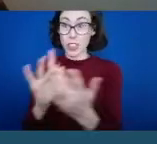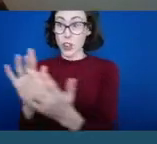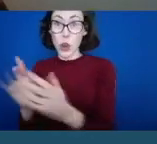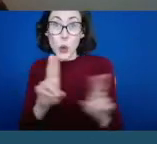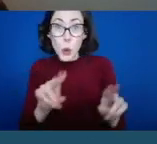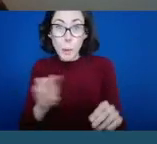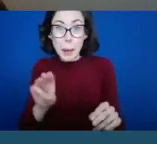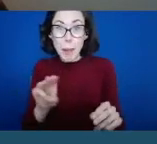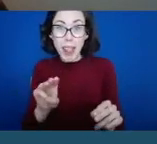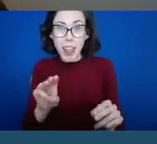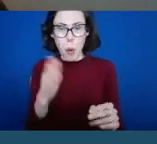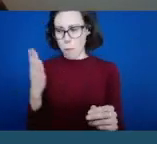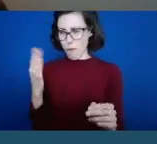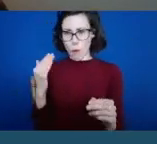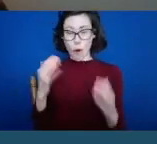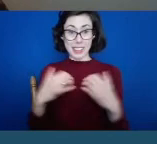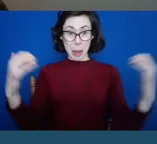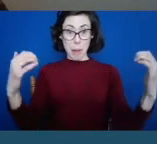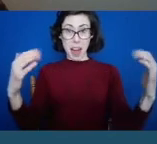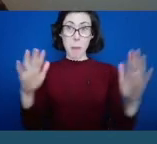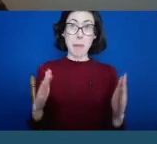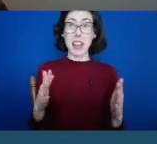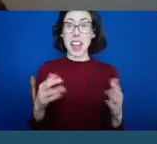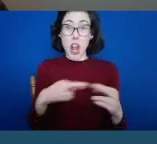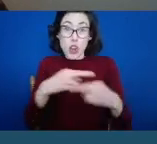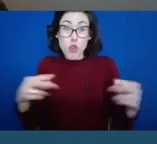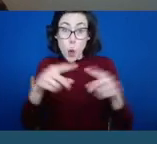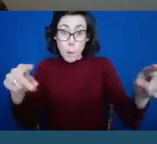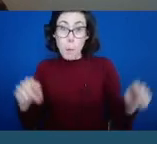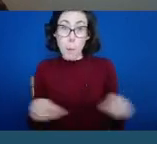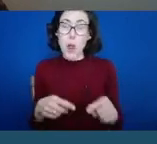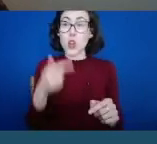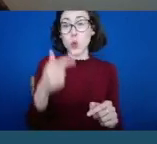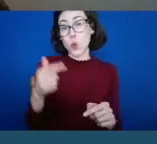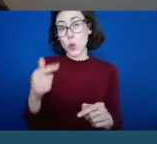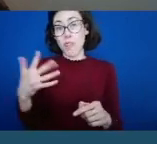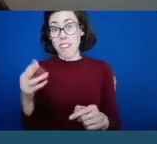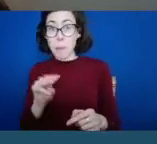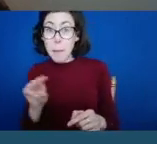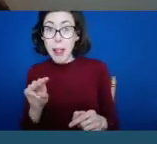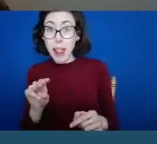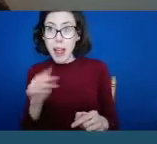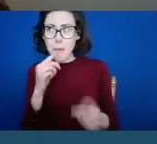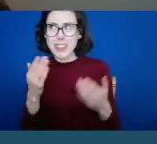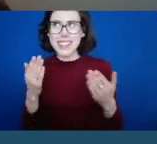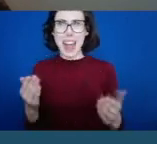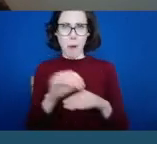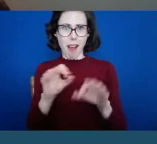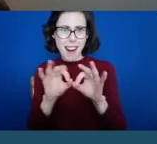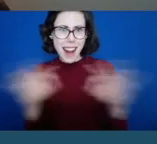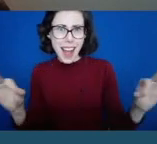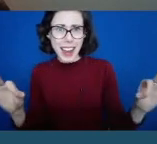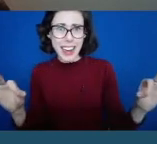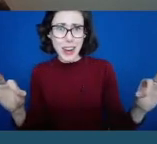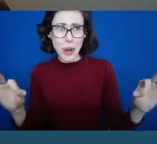would reach maybe 250 people in the room and then, yes, a certain amount of people afterwards. But today we're reaching over 600 people from